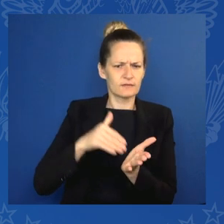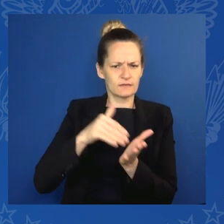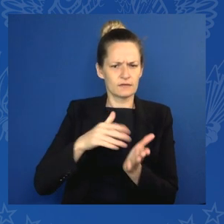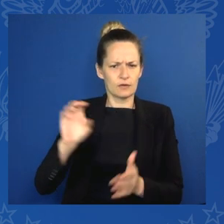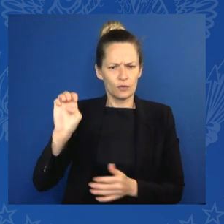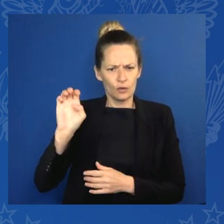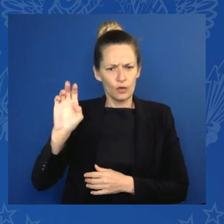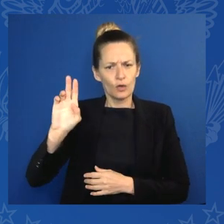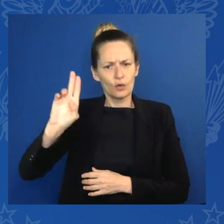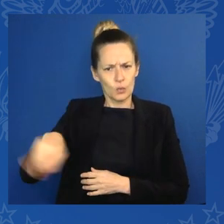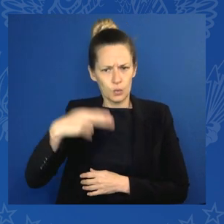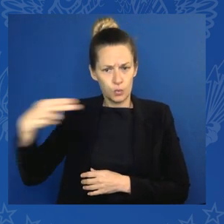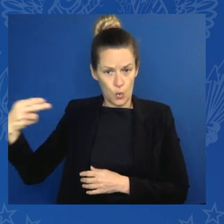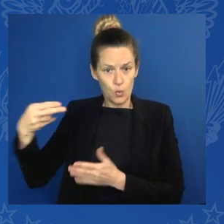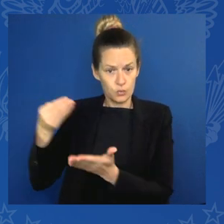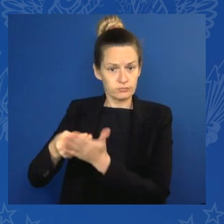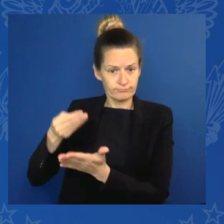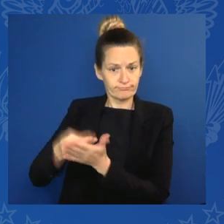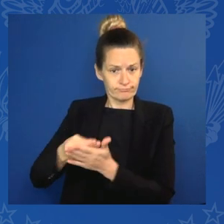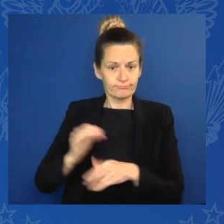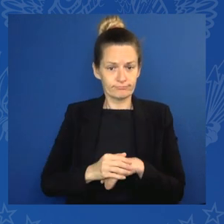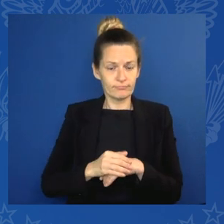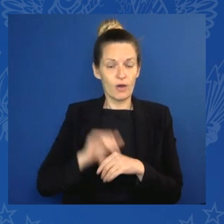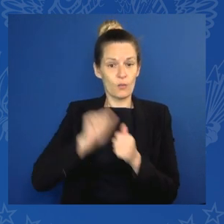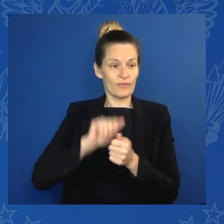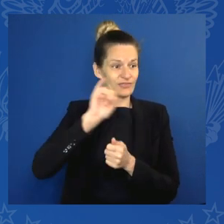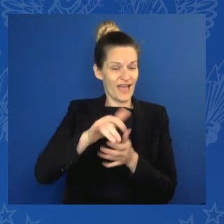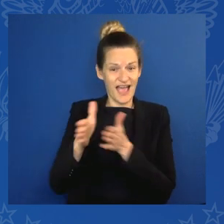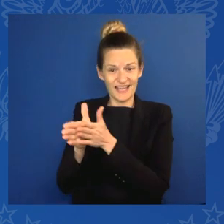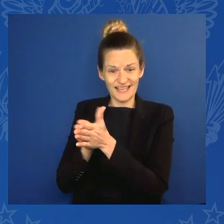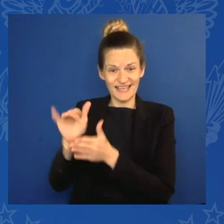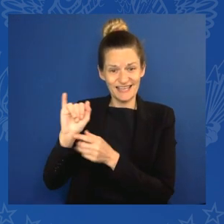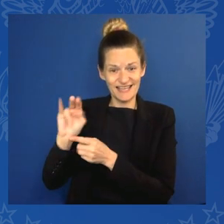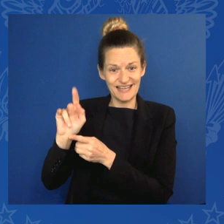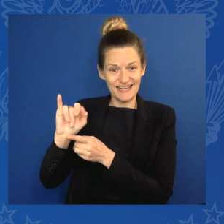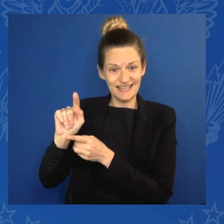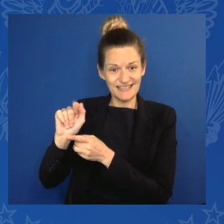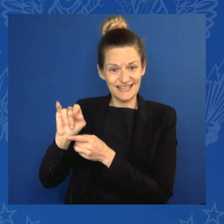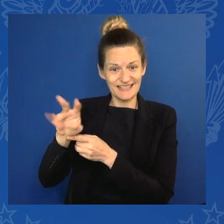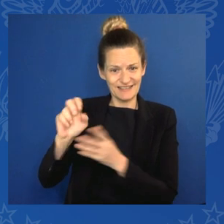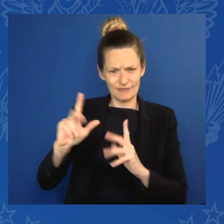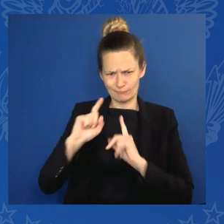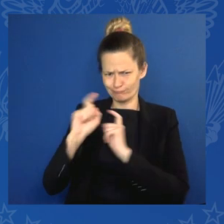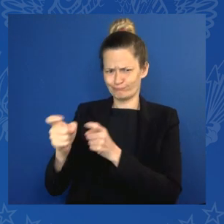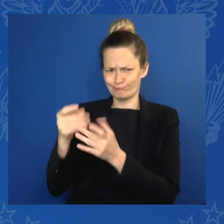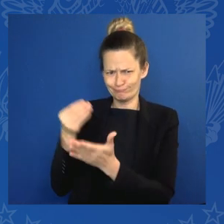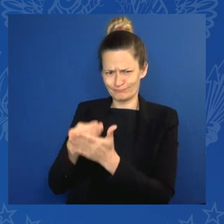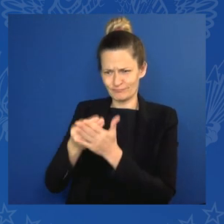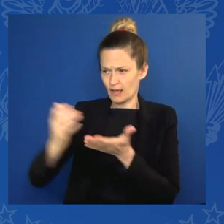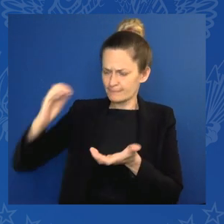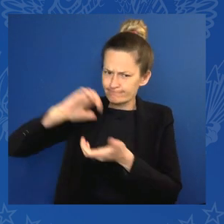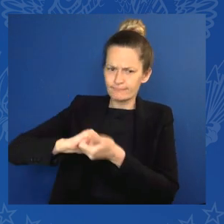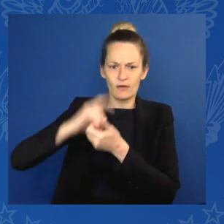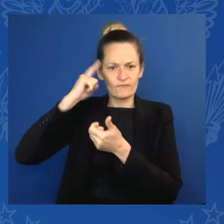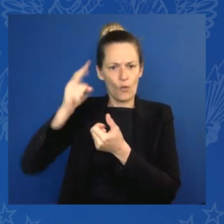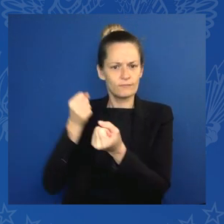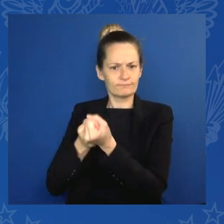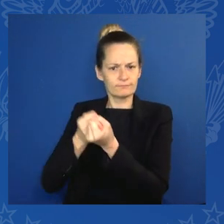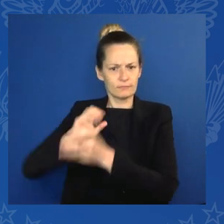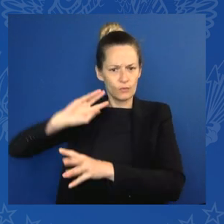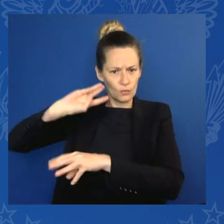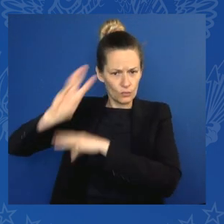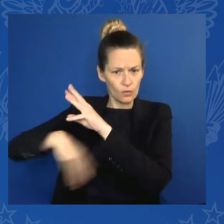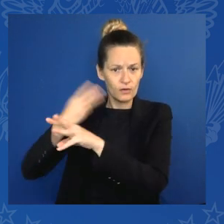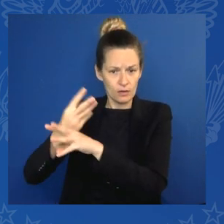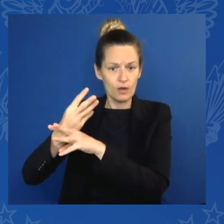to support the global transition to net zero. With our Just Energy Transition partnerships, we support an